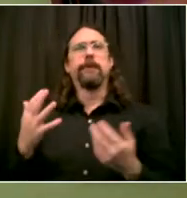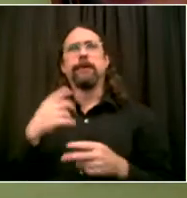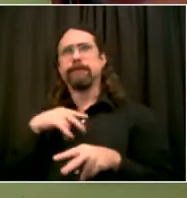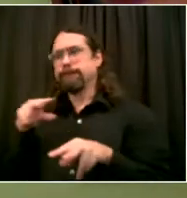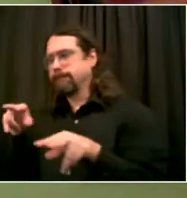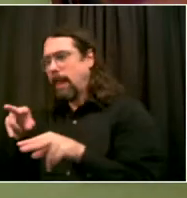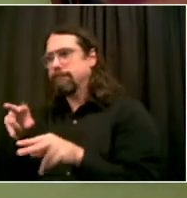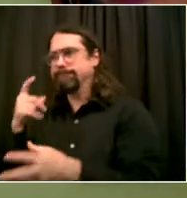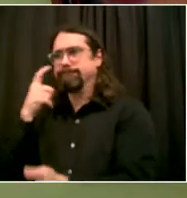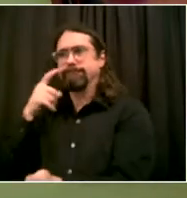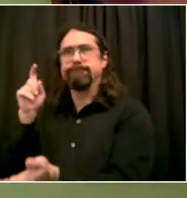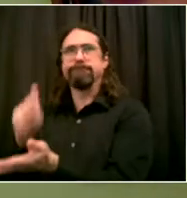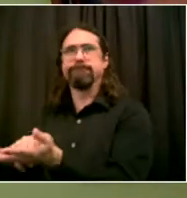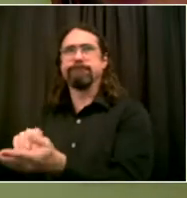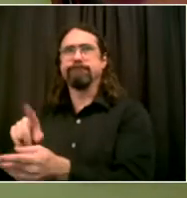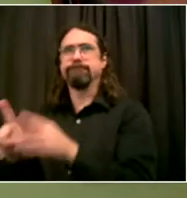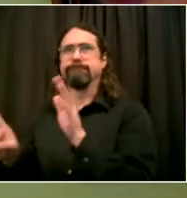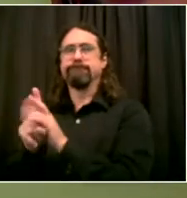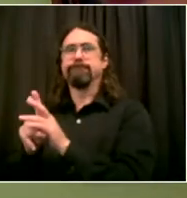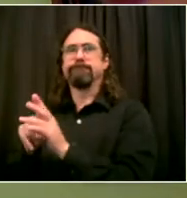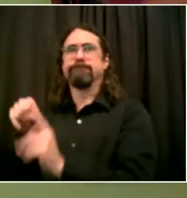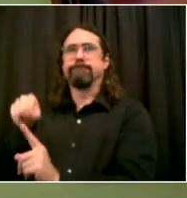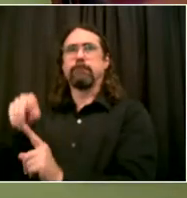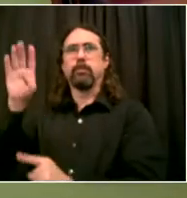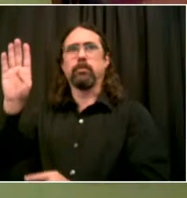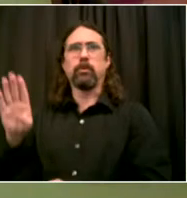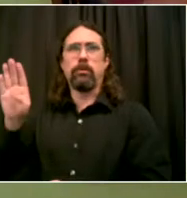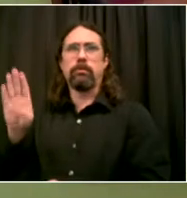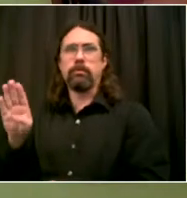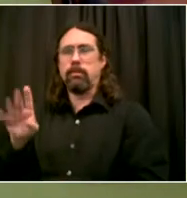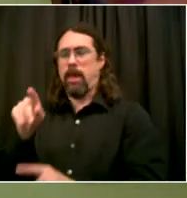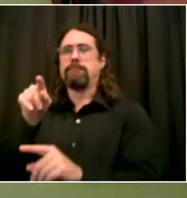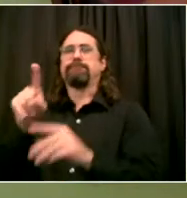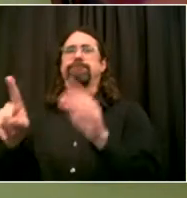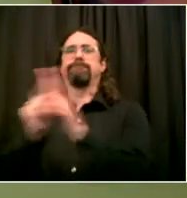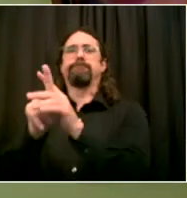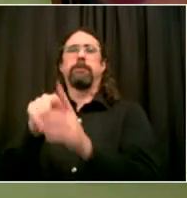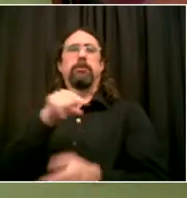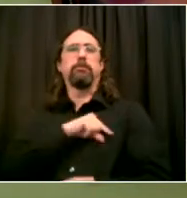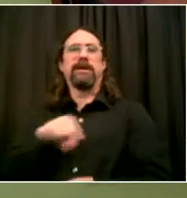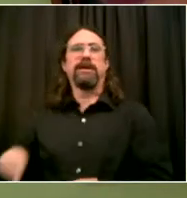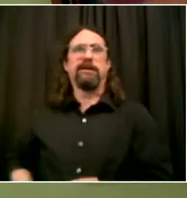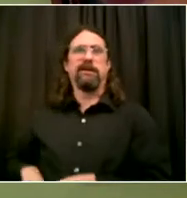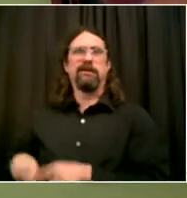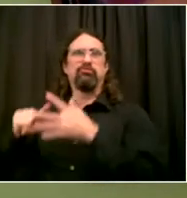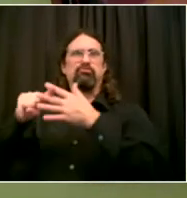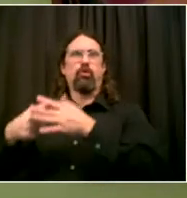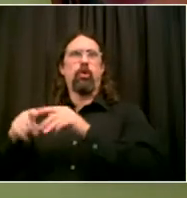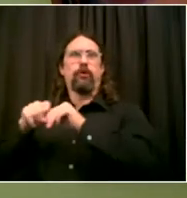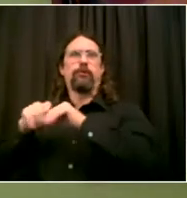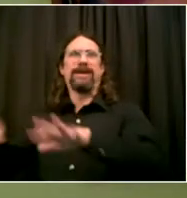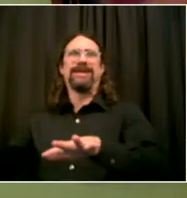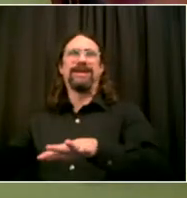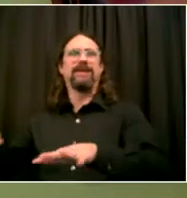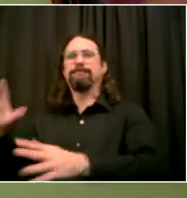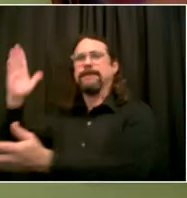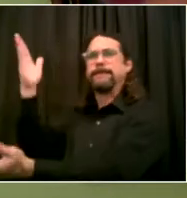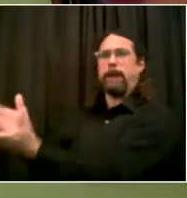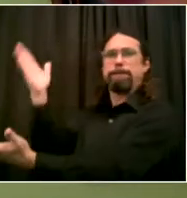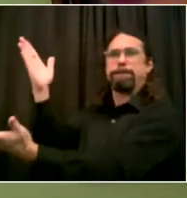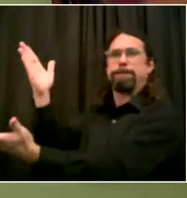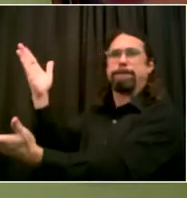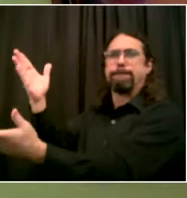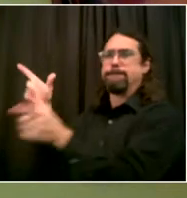hovering at a level that we don't really want to be at. You know, we would love to ideally drive case numbers back to where they were in August. But that is the origin of the